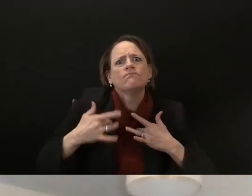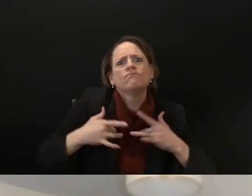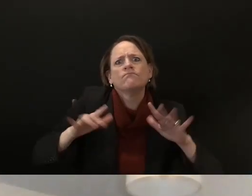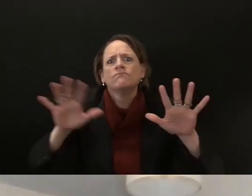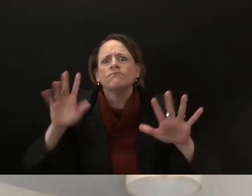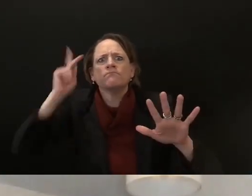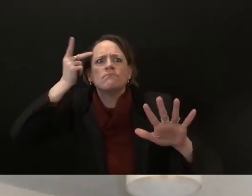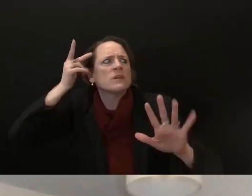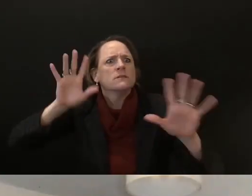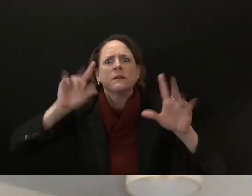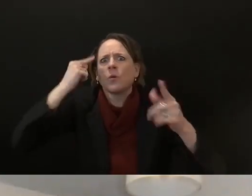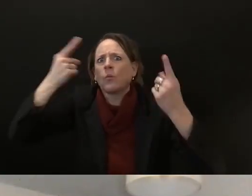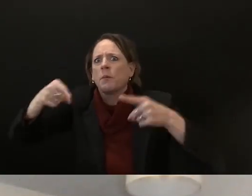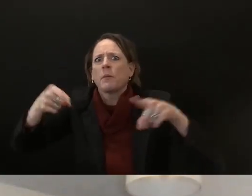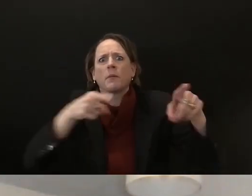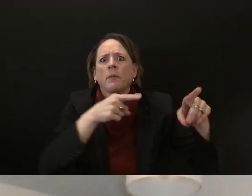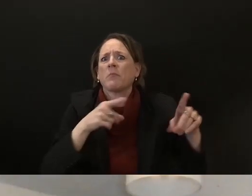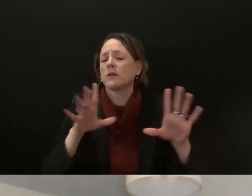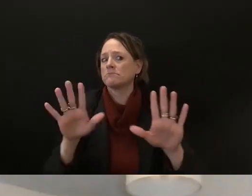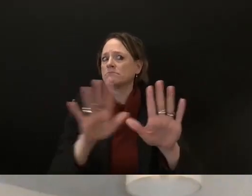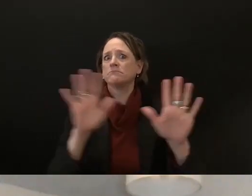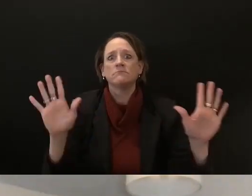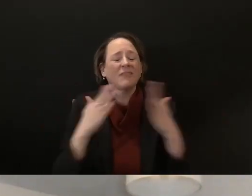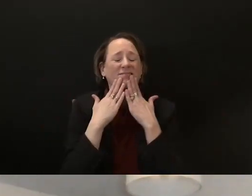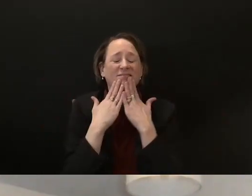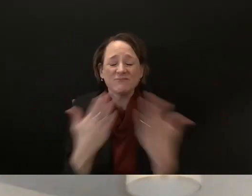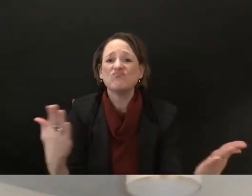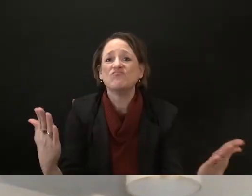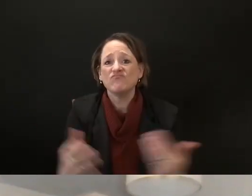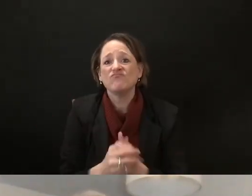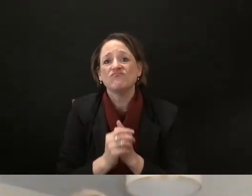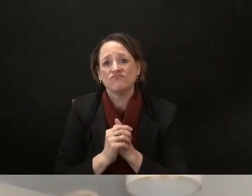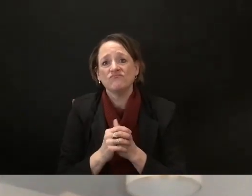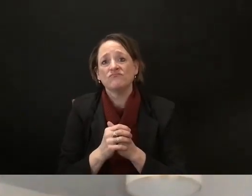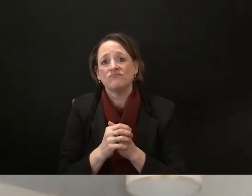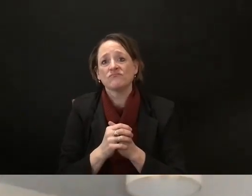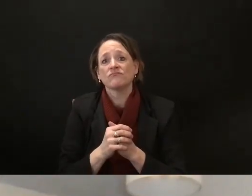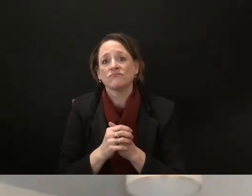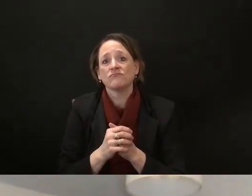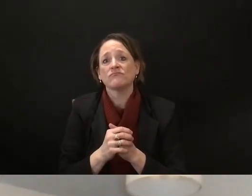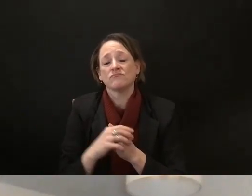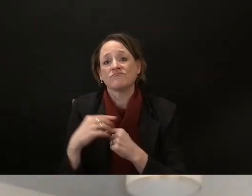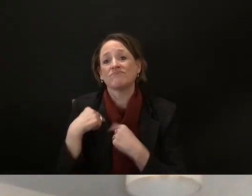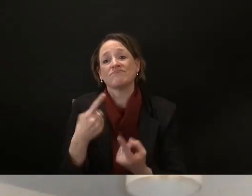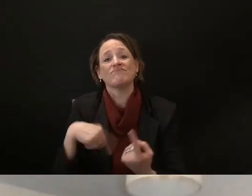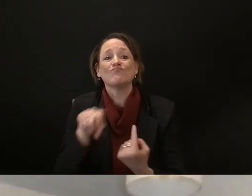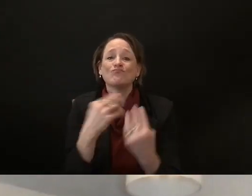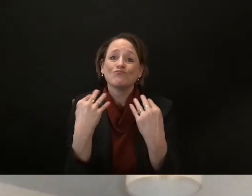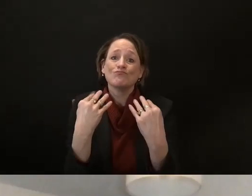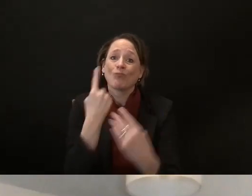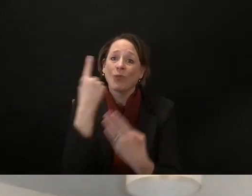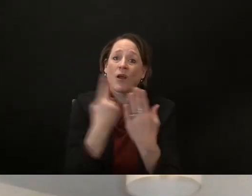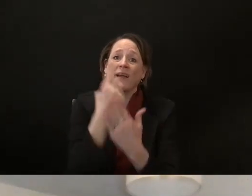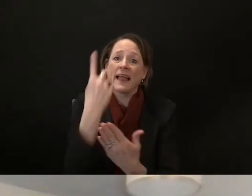be able to um listen to us for the last hour and a half so appreciate that and just to reiterate um we do